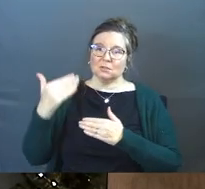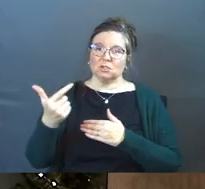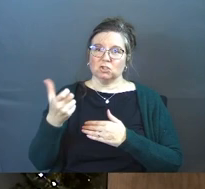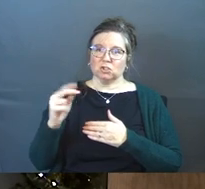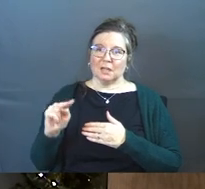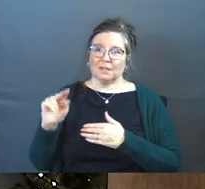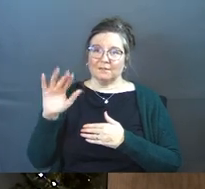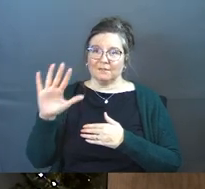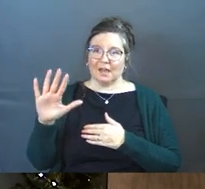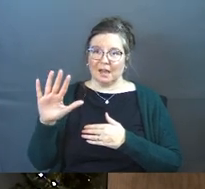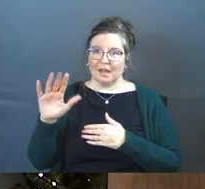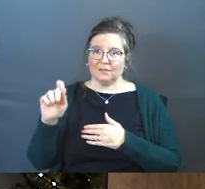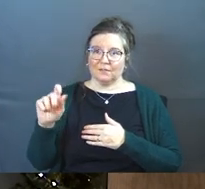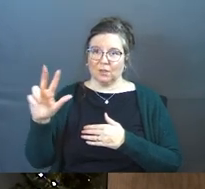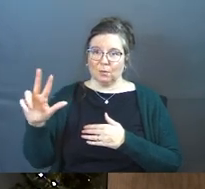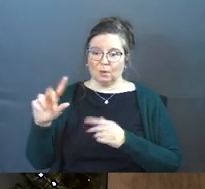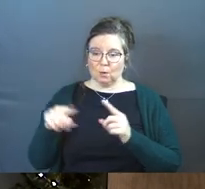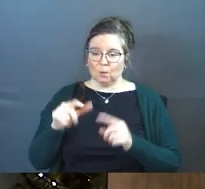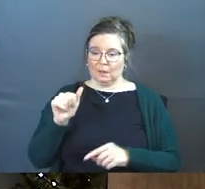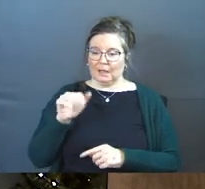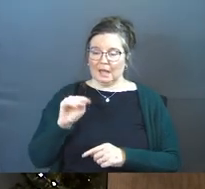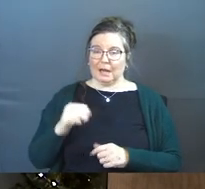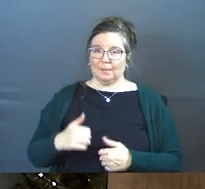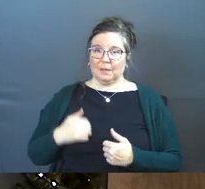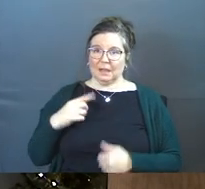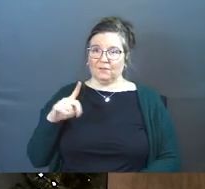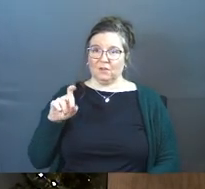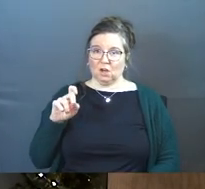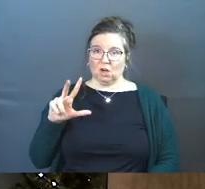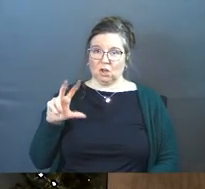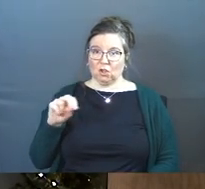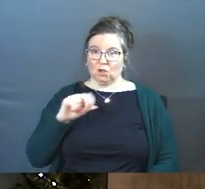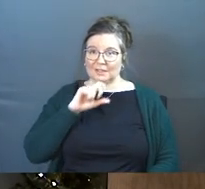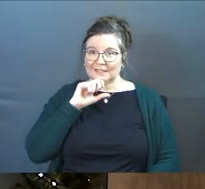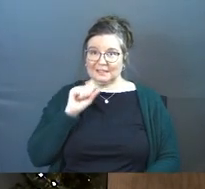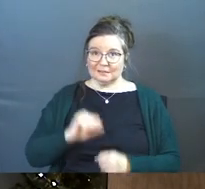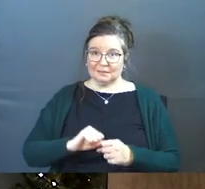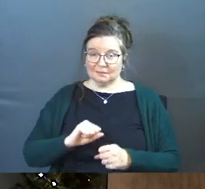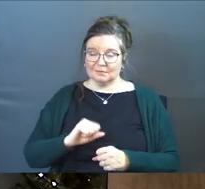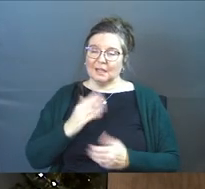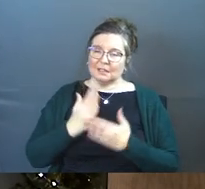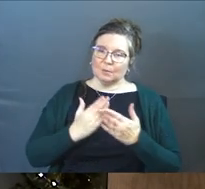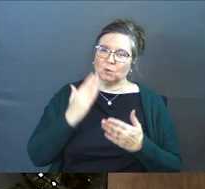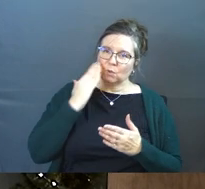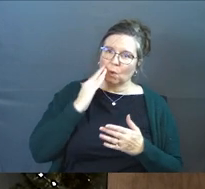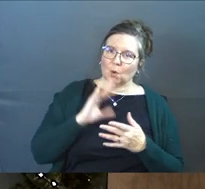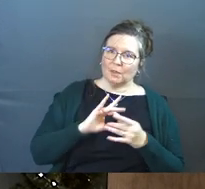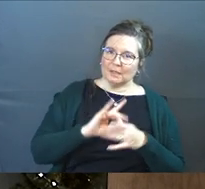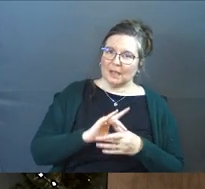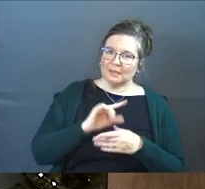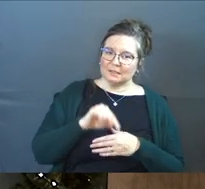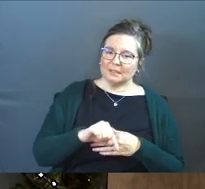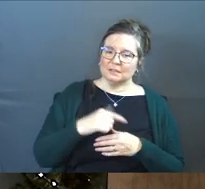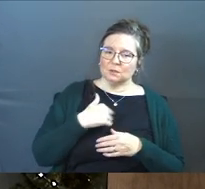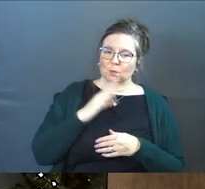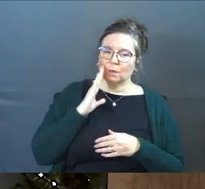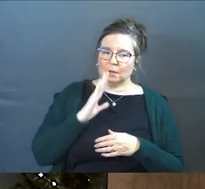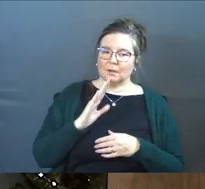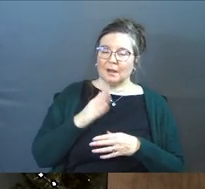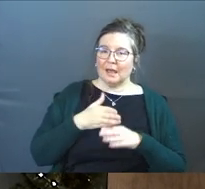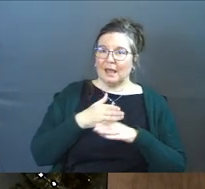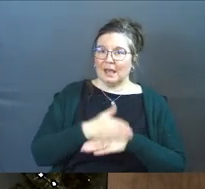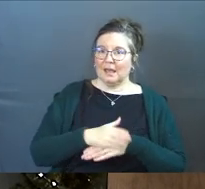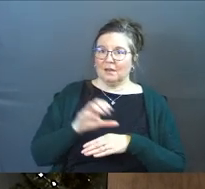Genesis 5, 3, when Adam had lived 130 years. And some of you guys know the context of this. So this is going to be